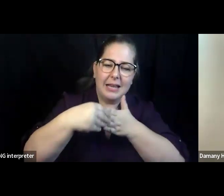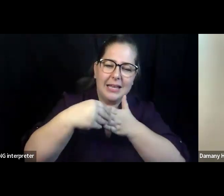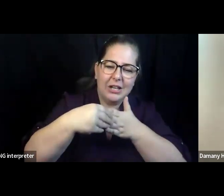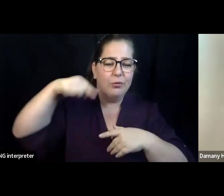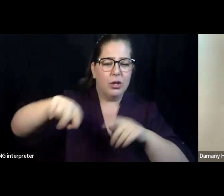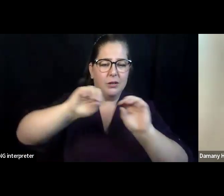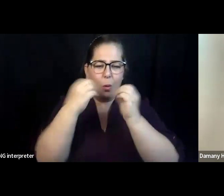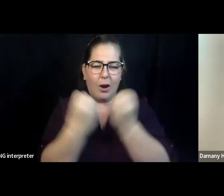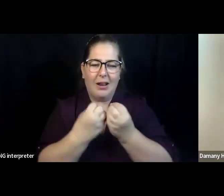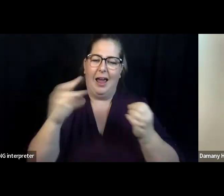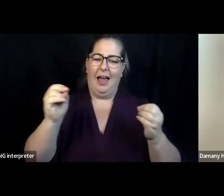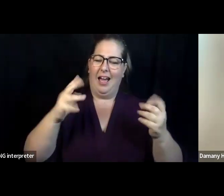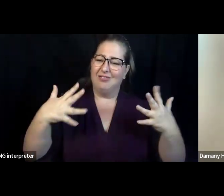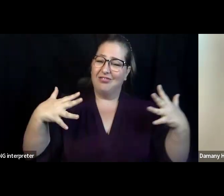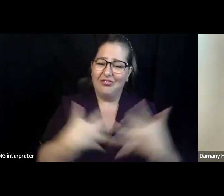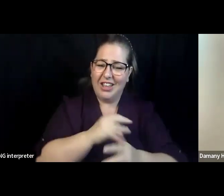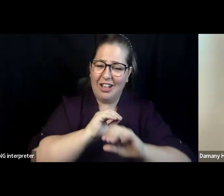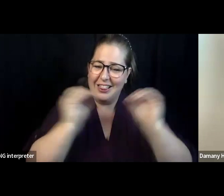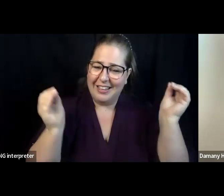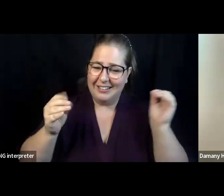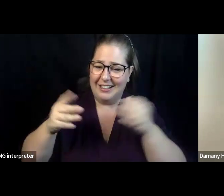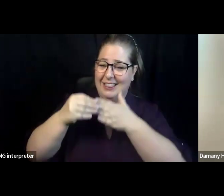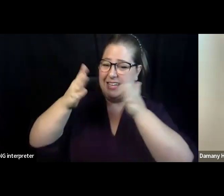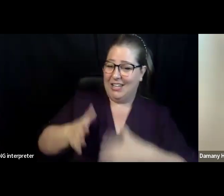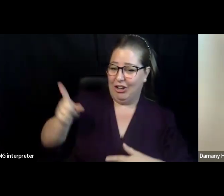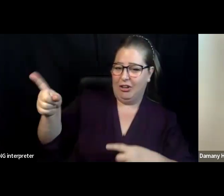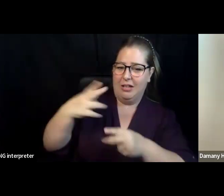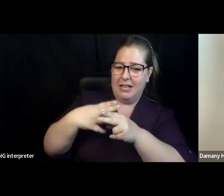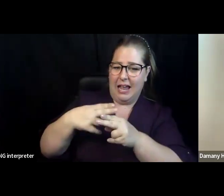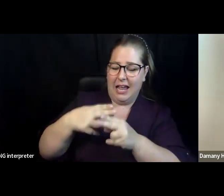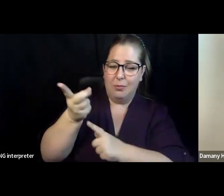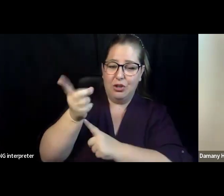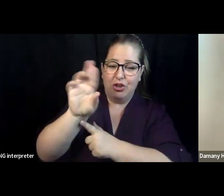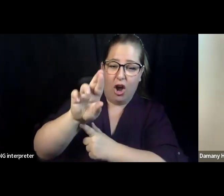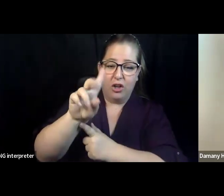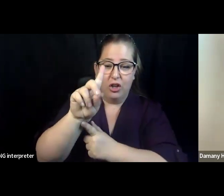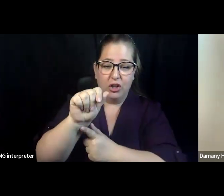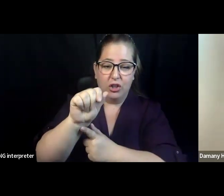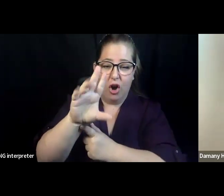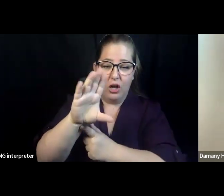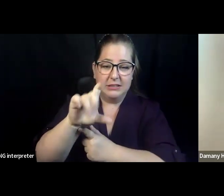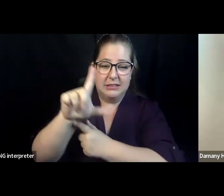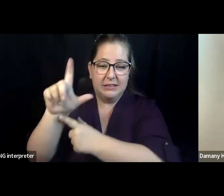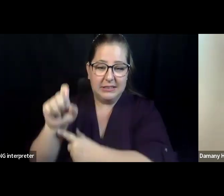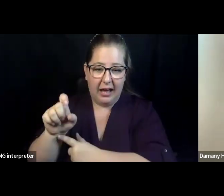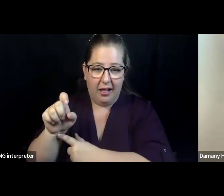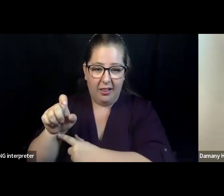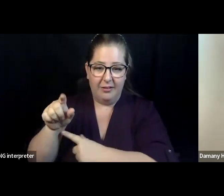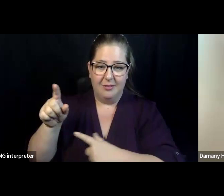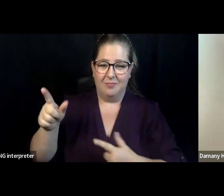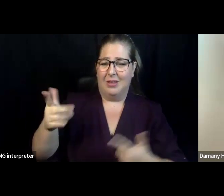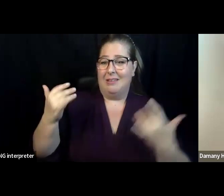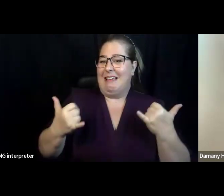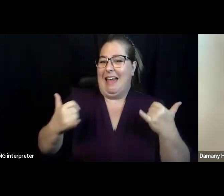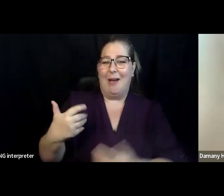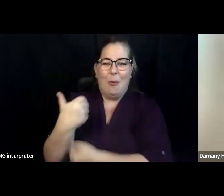bit about the Haven of Hope. I want to express kind of the vision and the mission of the organization. So it